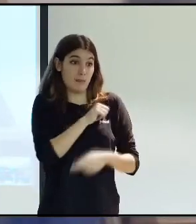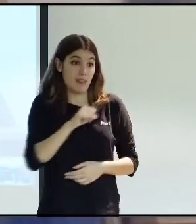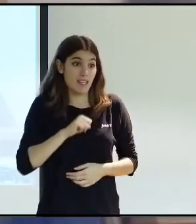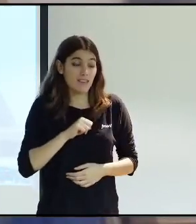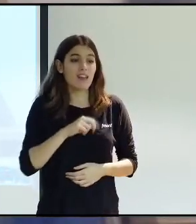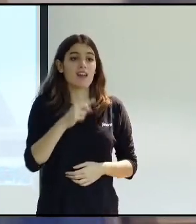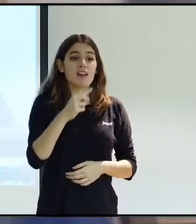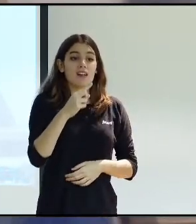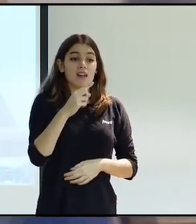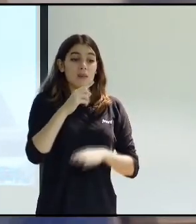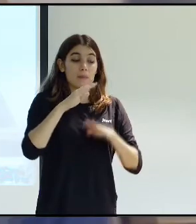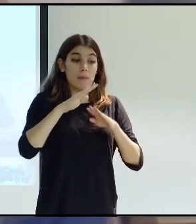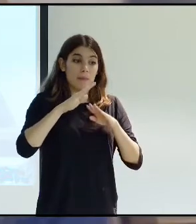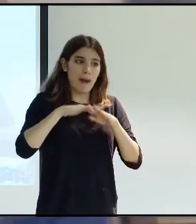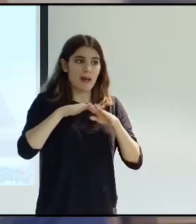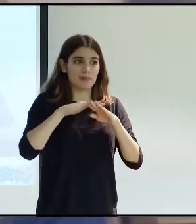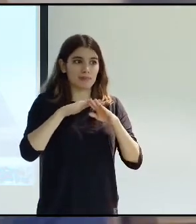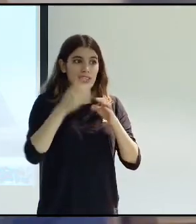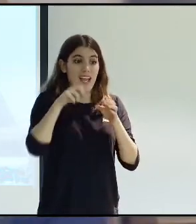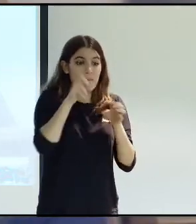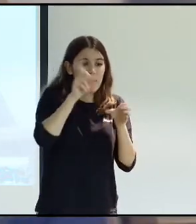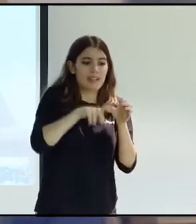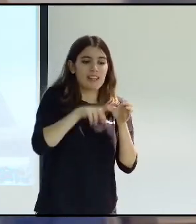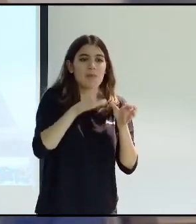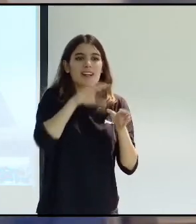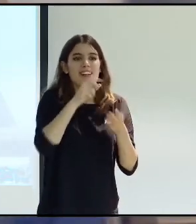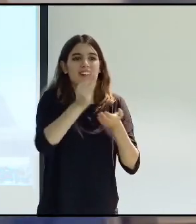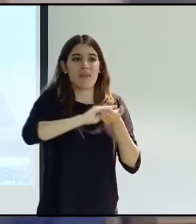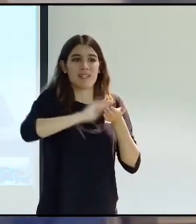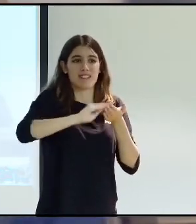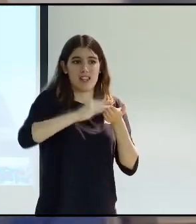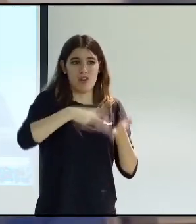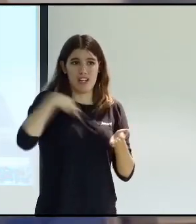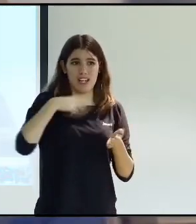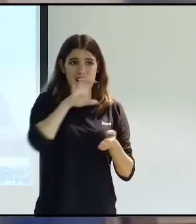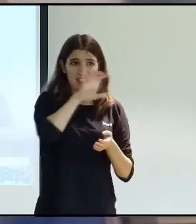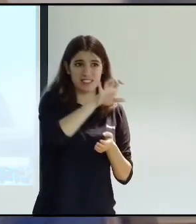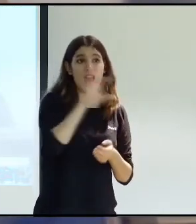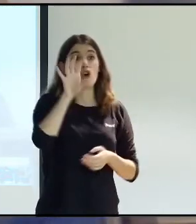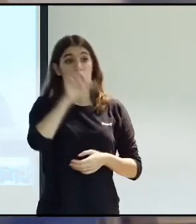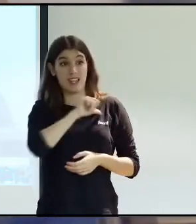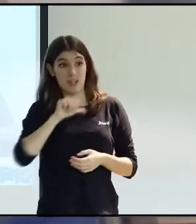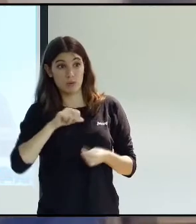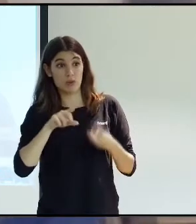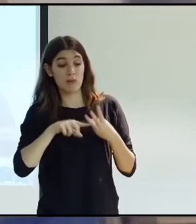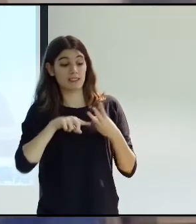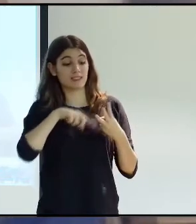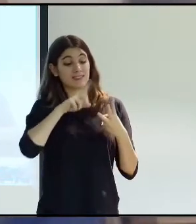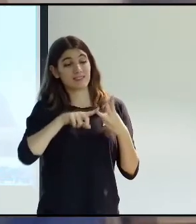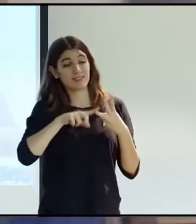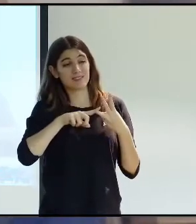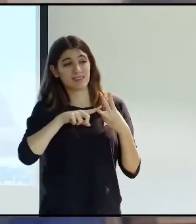developing a public public system which supports independent living. And we're talking about all the levels of government.